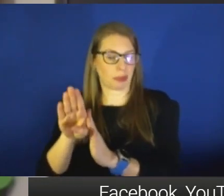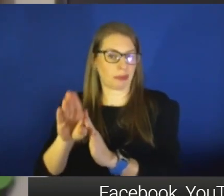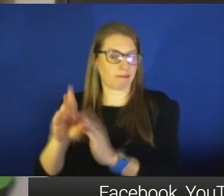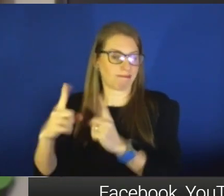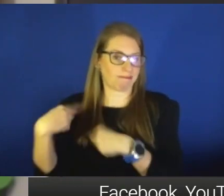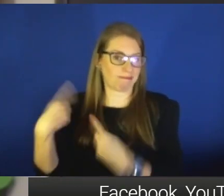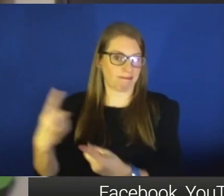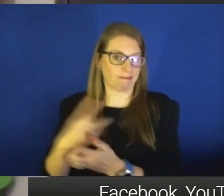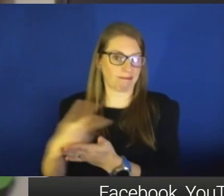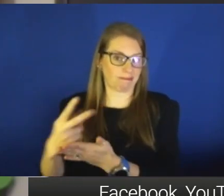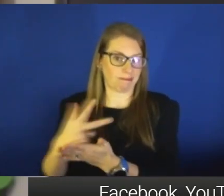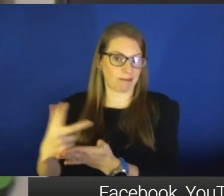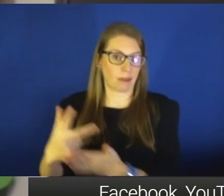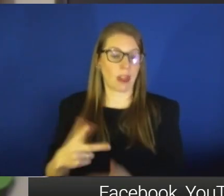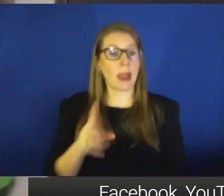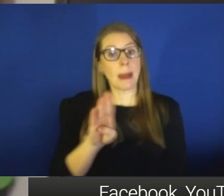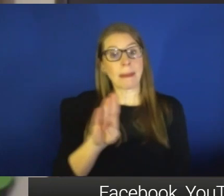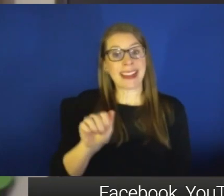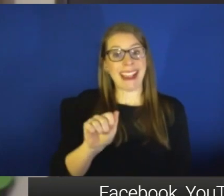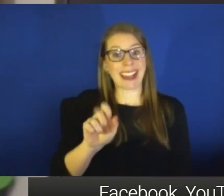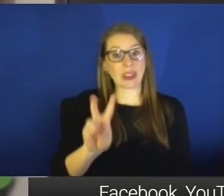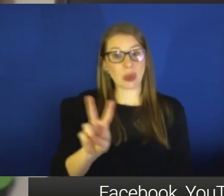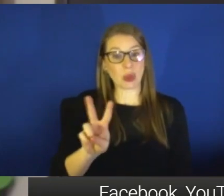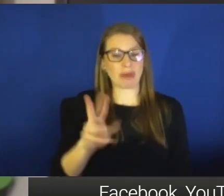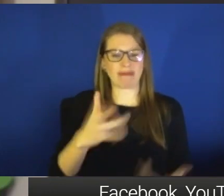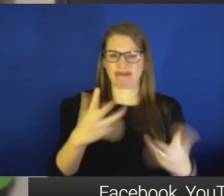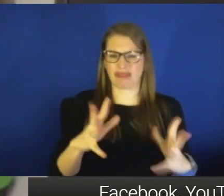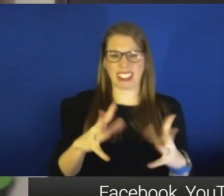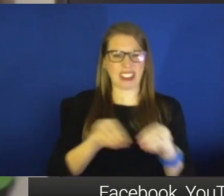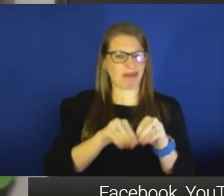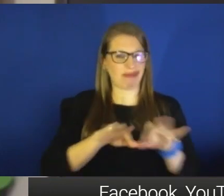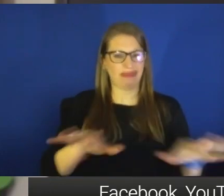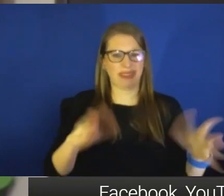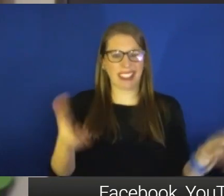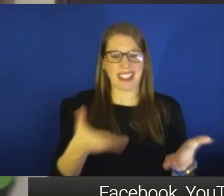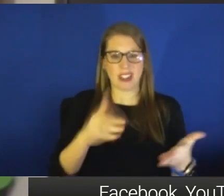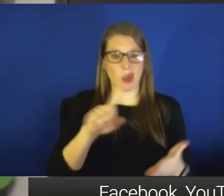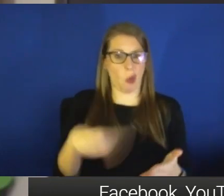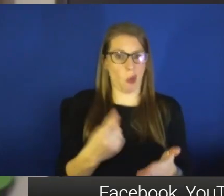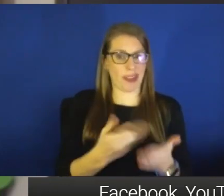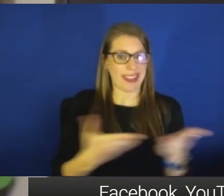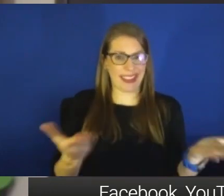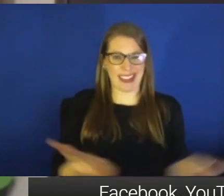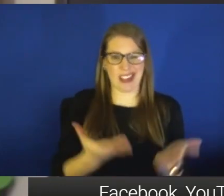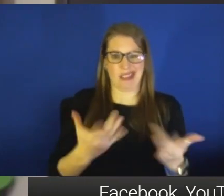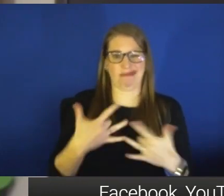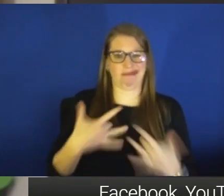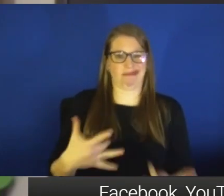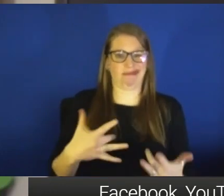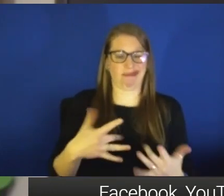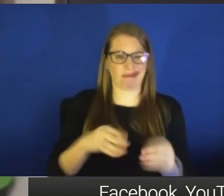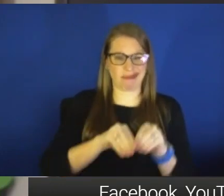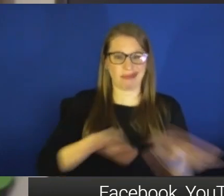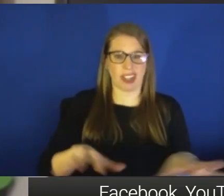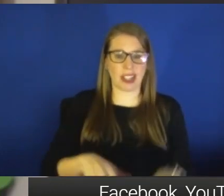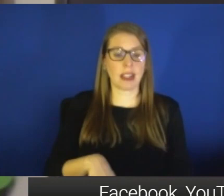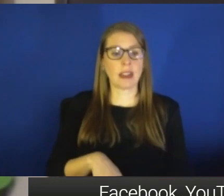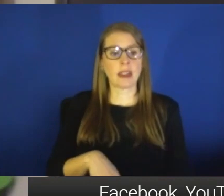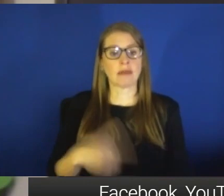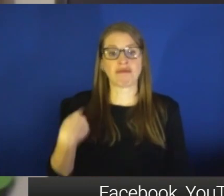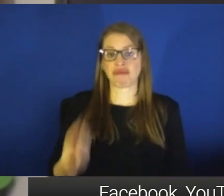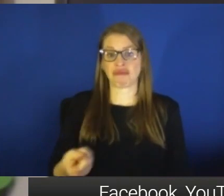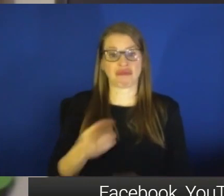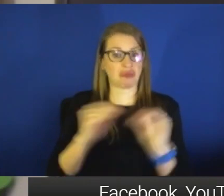BA2 has been the dominant lineage in Missouri for weeks already. It's almost the only thing we're seeing. And there's been, so far at least, there's been no